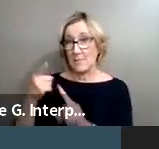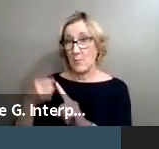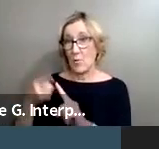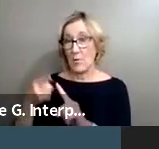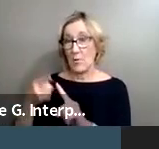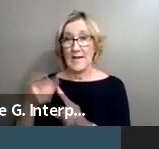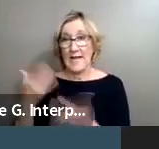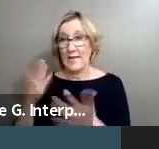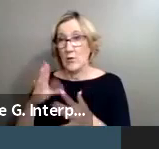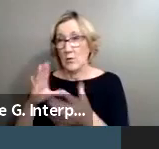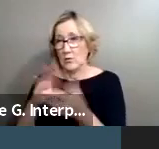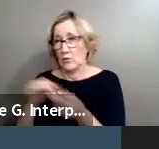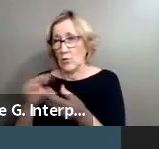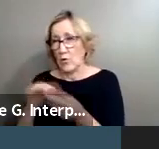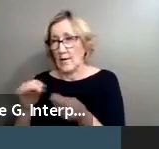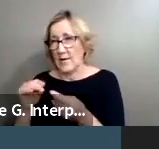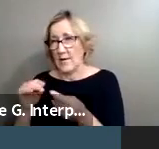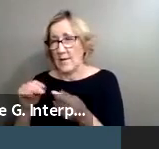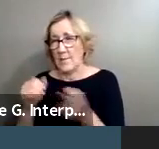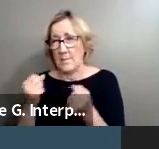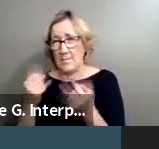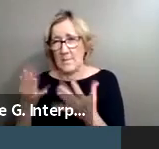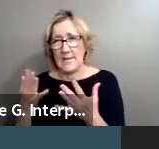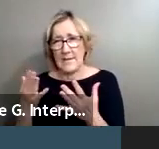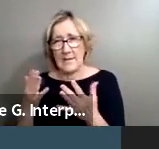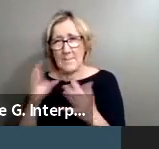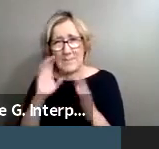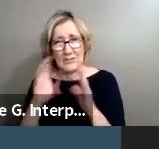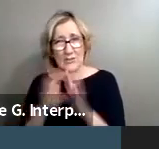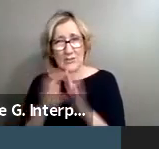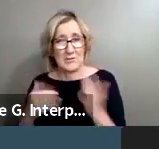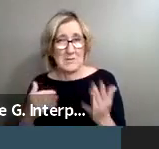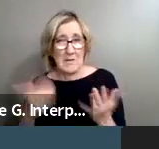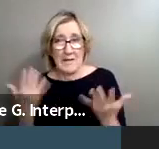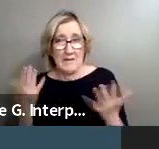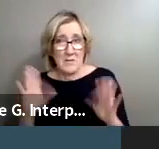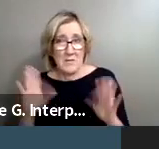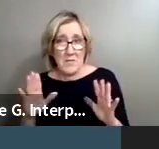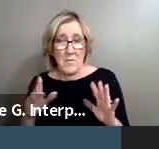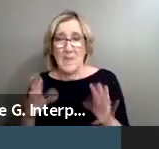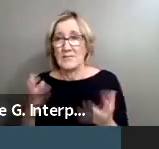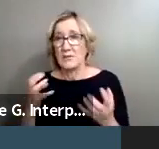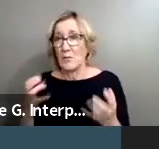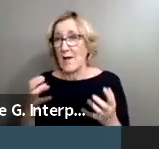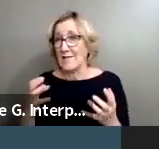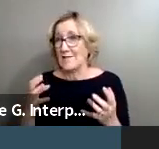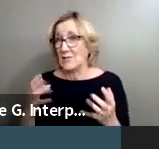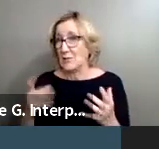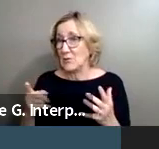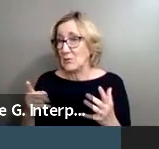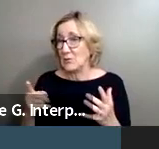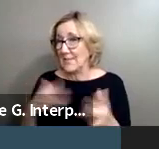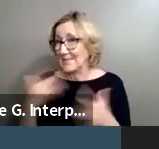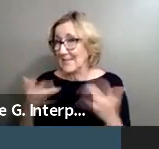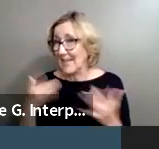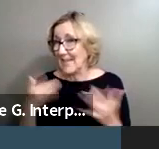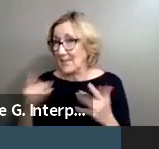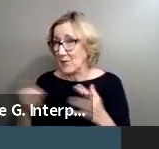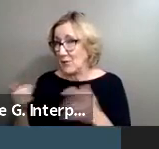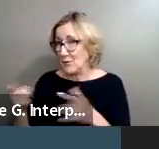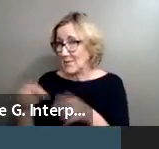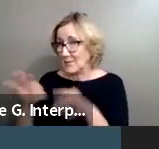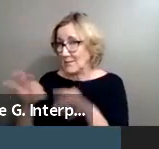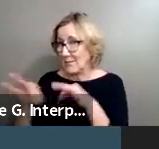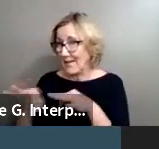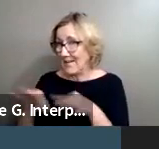I didn't really know the story behind many of these pictures because I was just going to be excited as to when you told me live. Because I just wanted to, you know, be